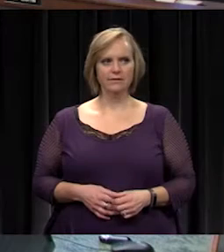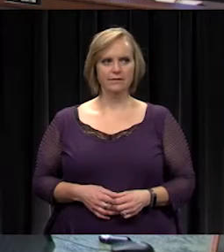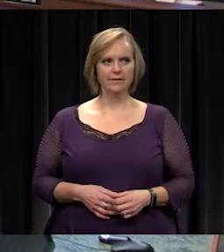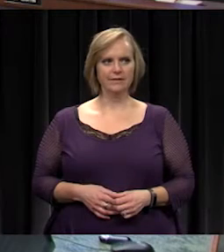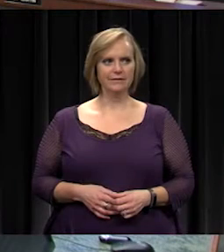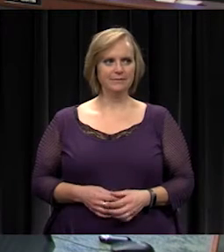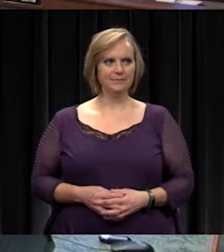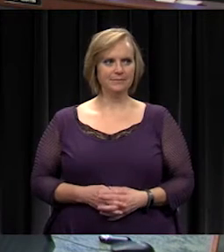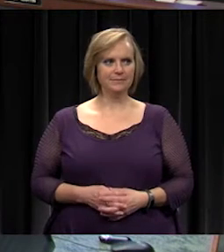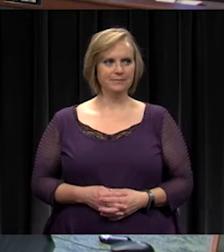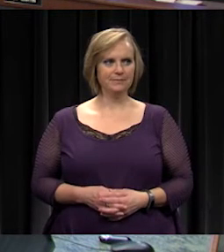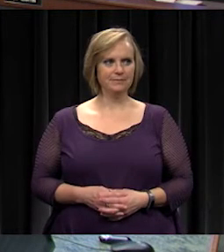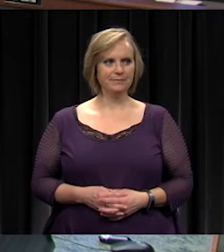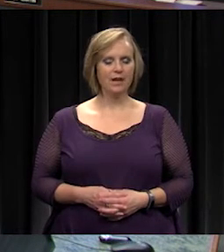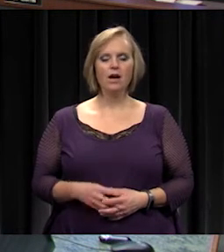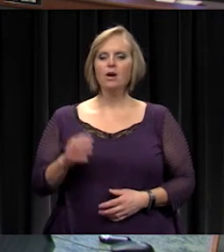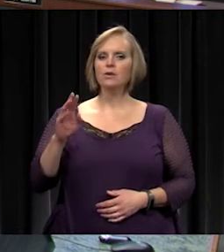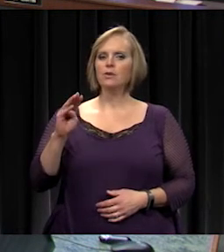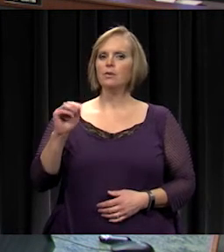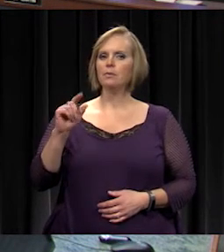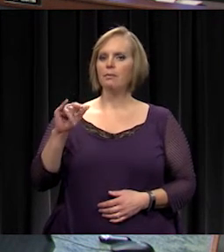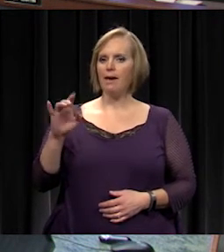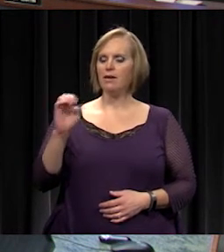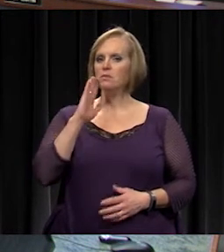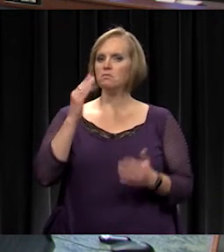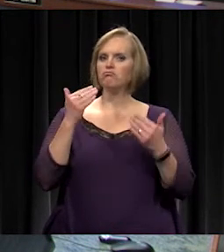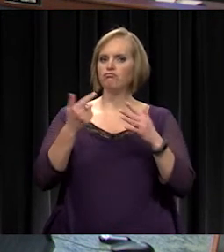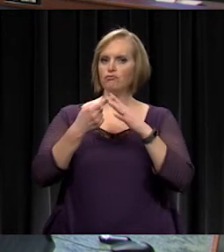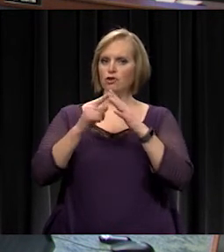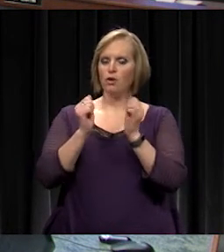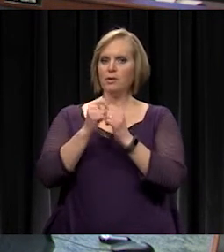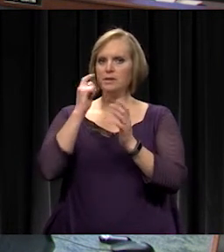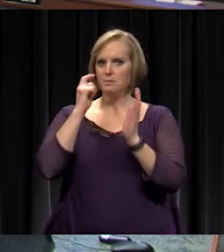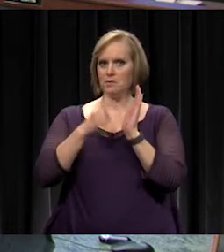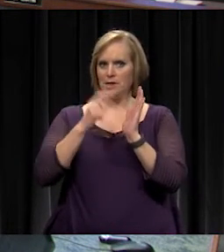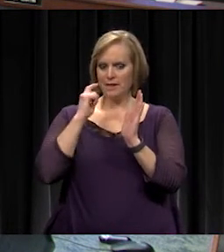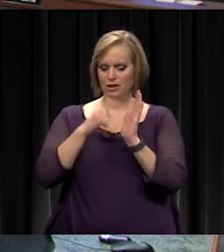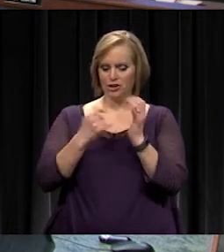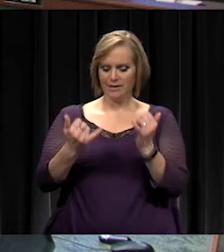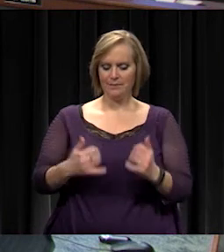All right. So Maggie, we'll go ahead and get started with some recognitions now.